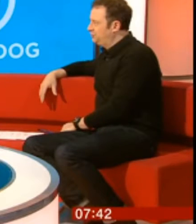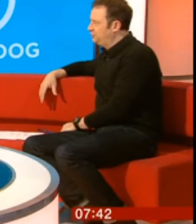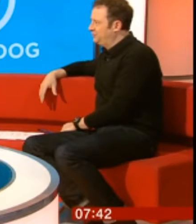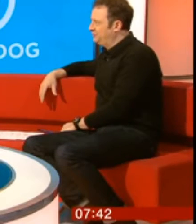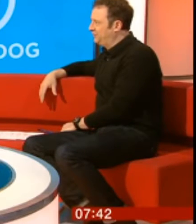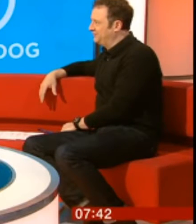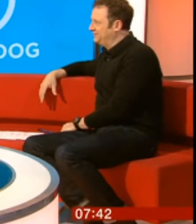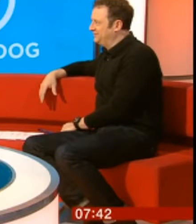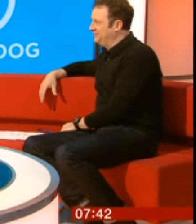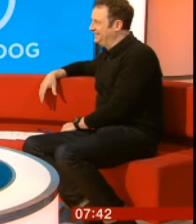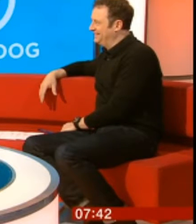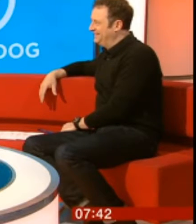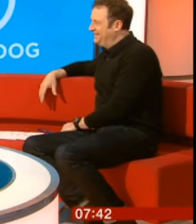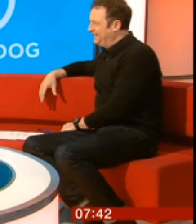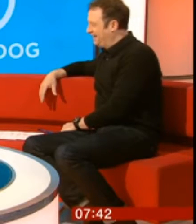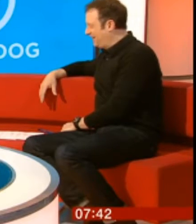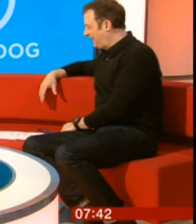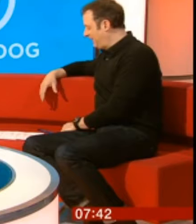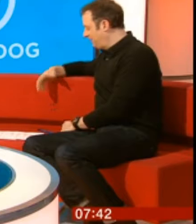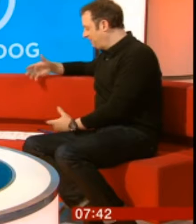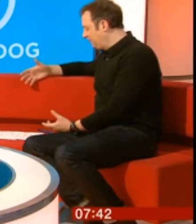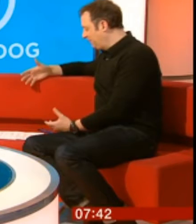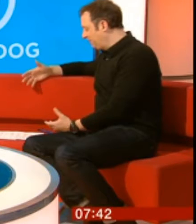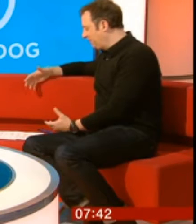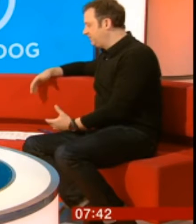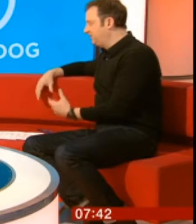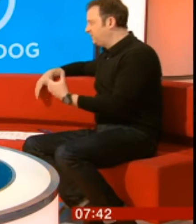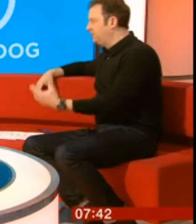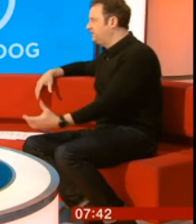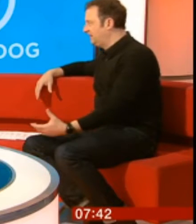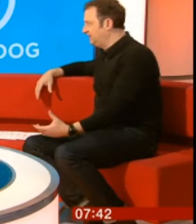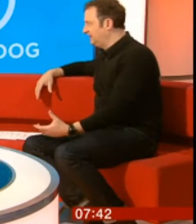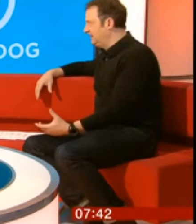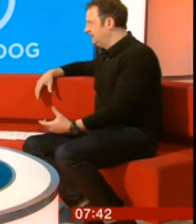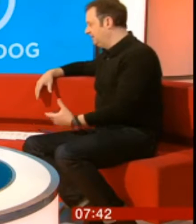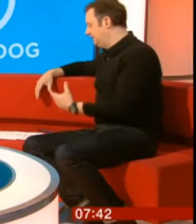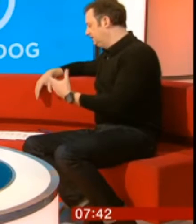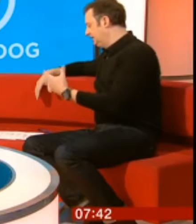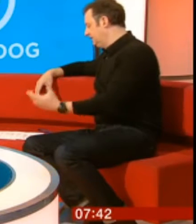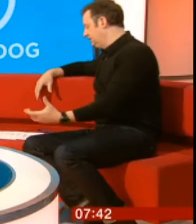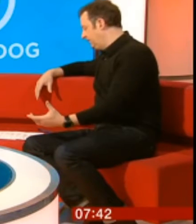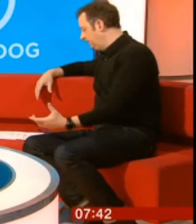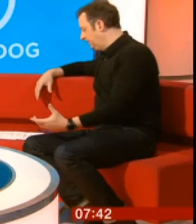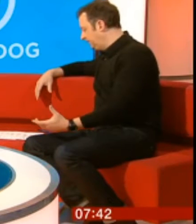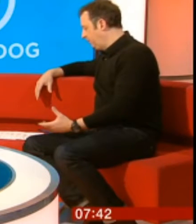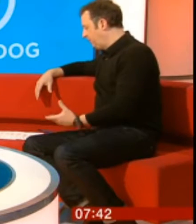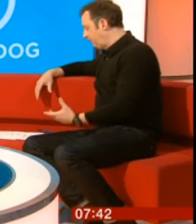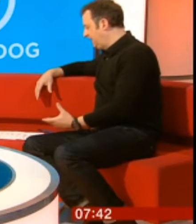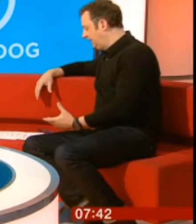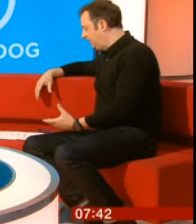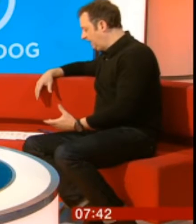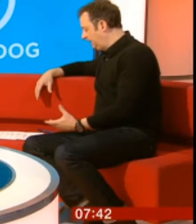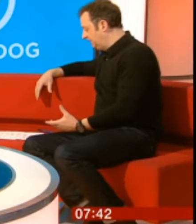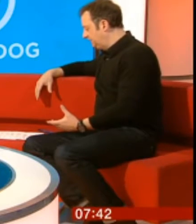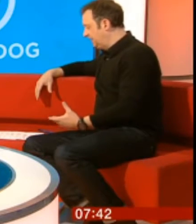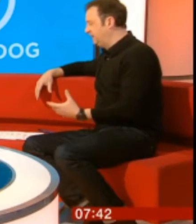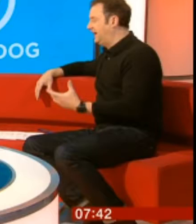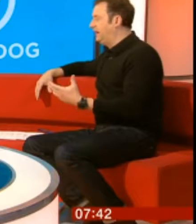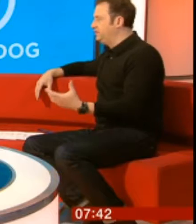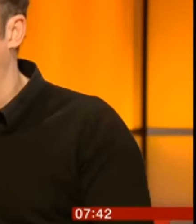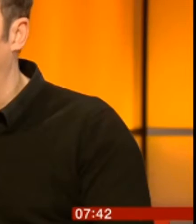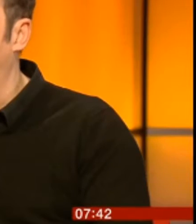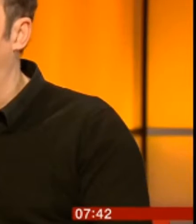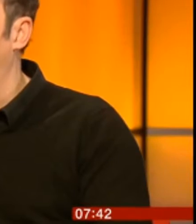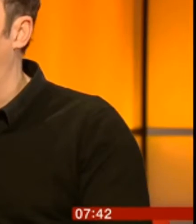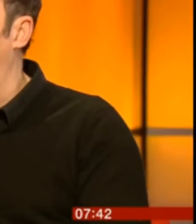You know, it's not too much to ask, is it really? And as we were going around, you know, we were testing these. To give you an example, Frankie and Benny's,